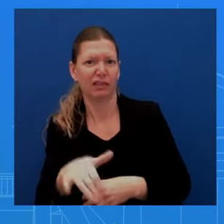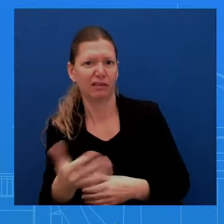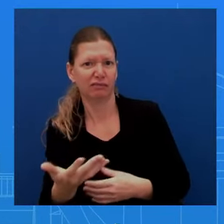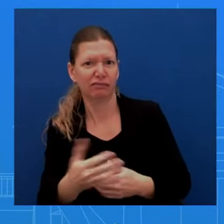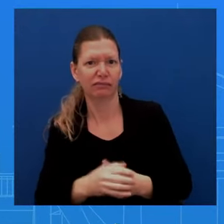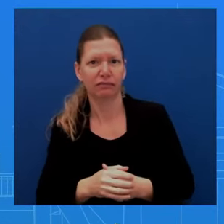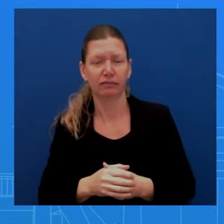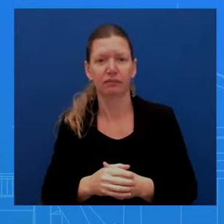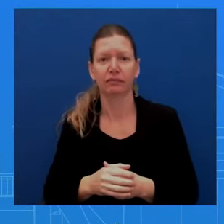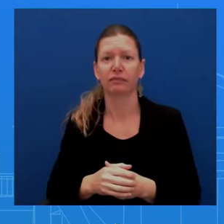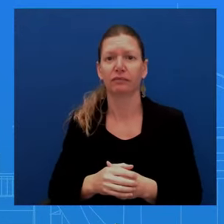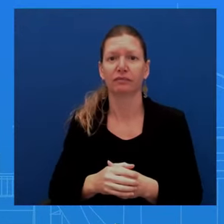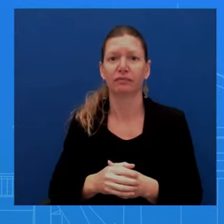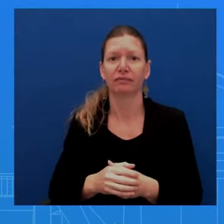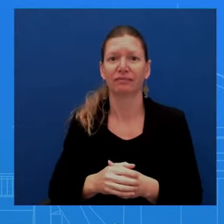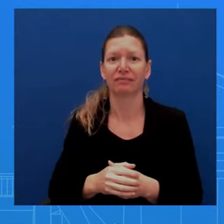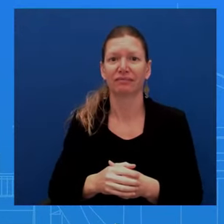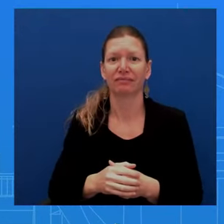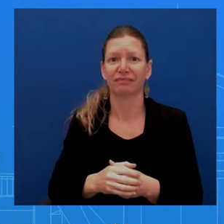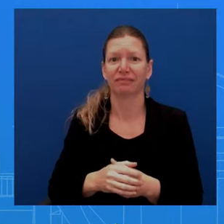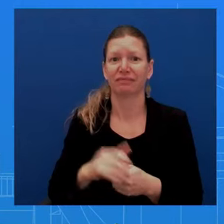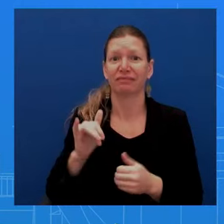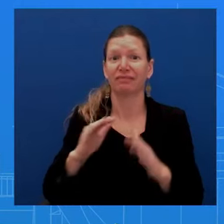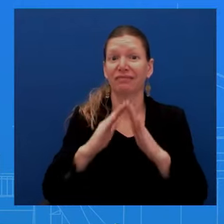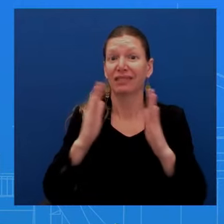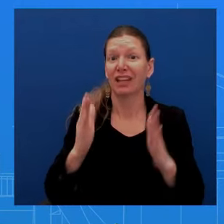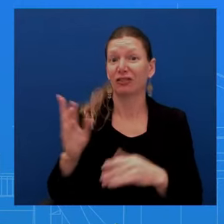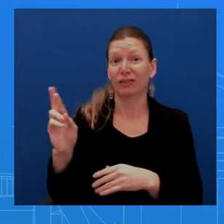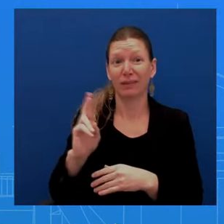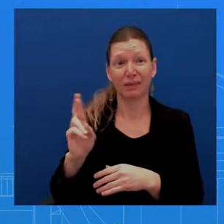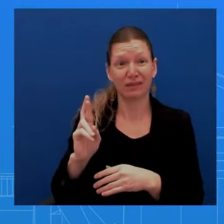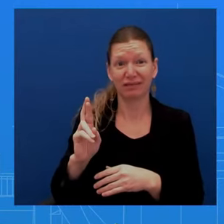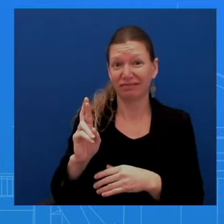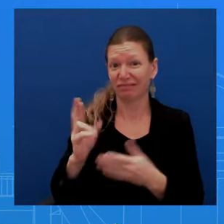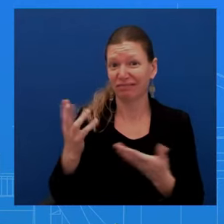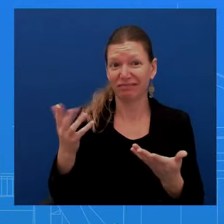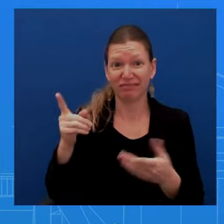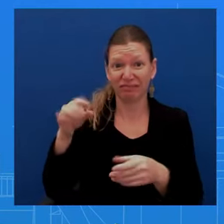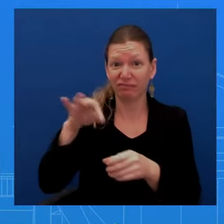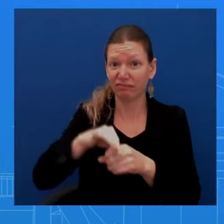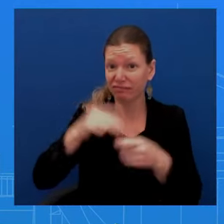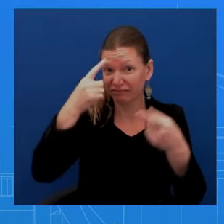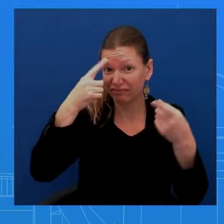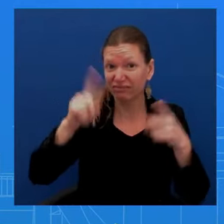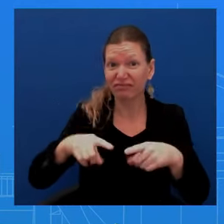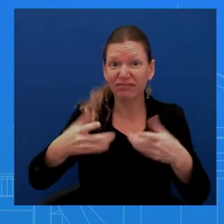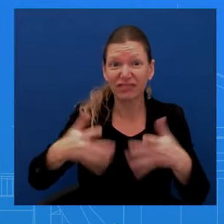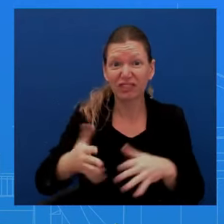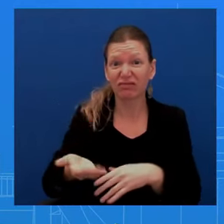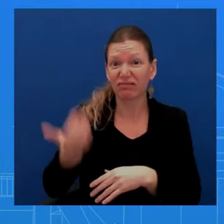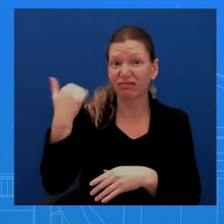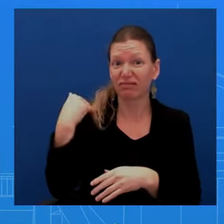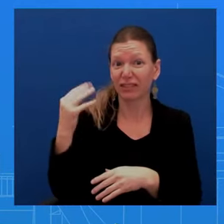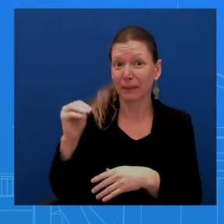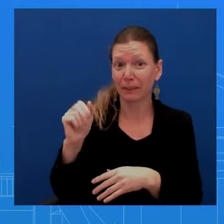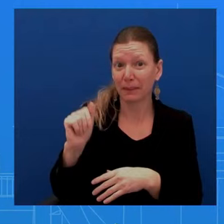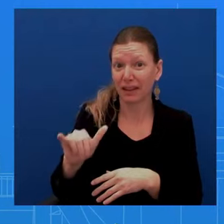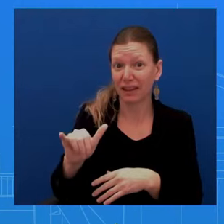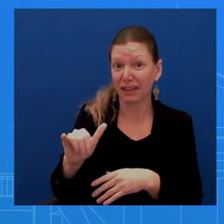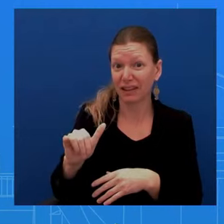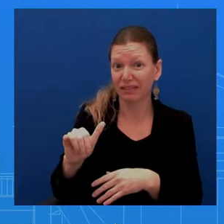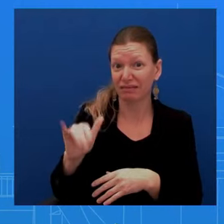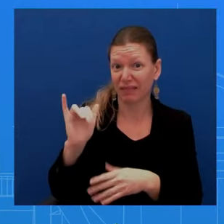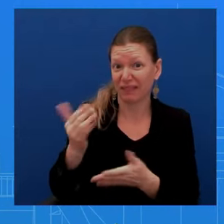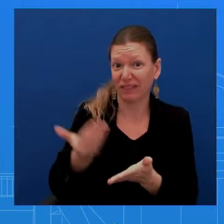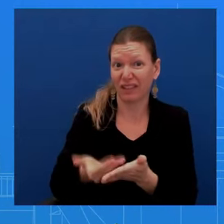Republicans, as we know, voted for an agreement back in May. That is what we know. That is a fact. Uh, Speaker Johnson reaffirmed it on